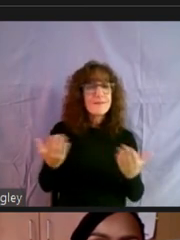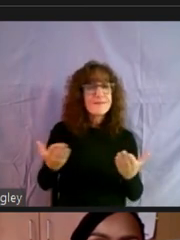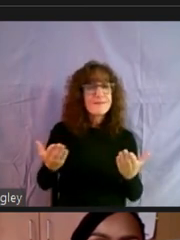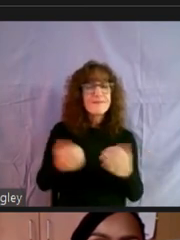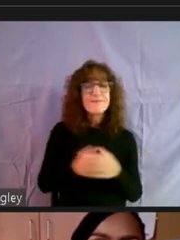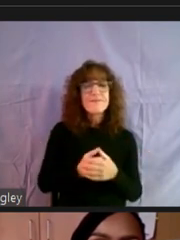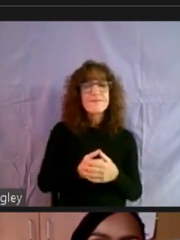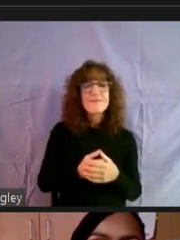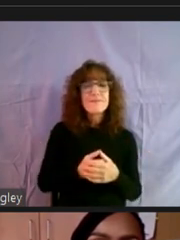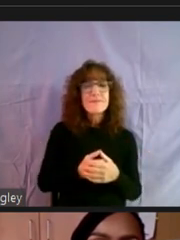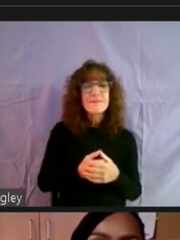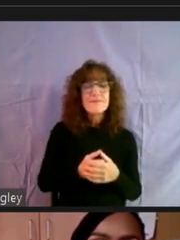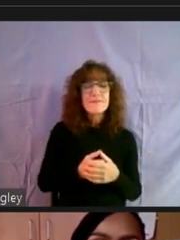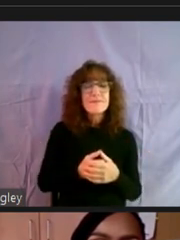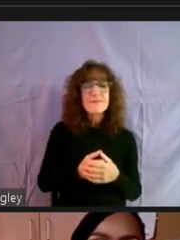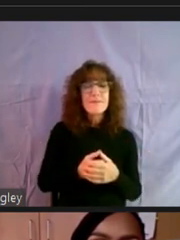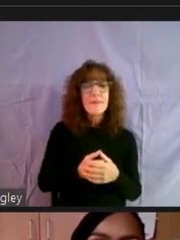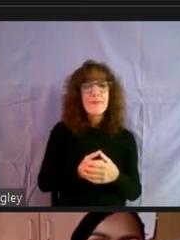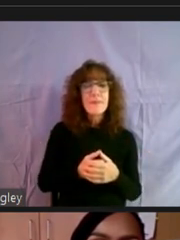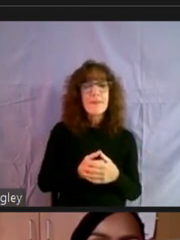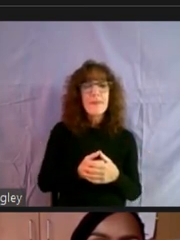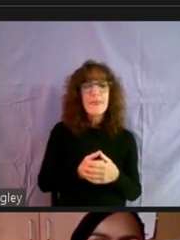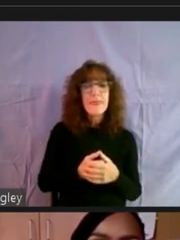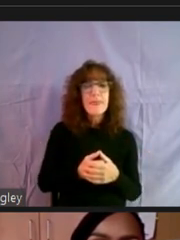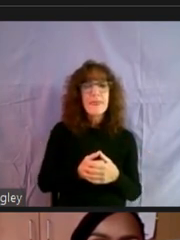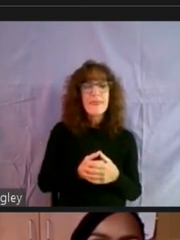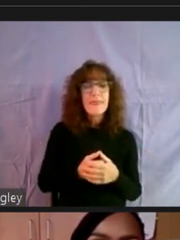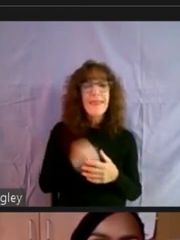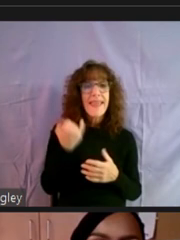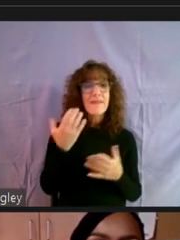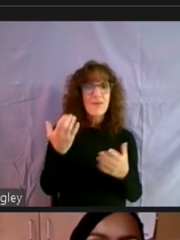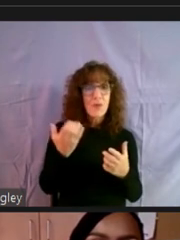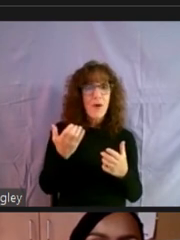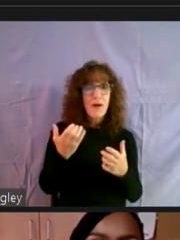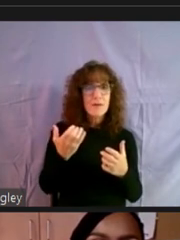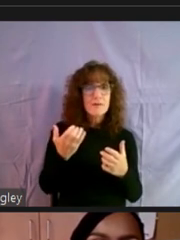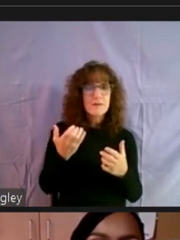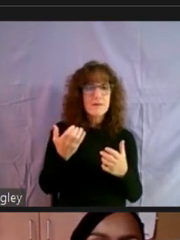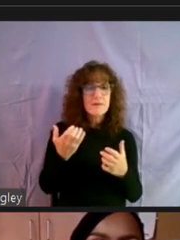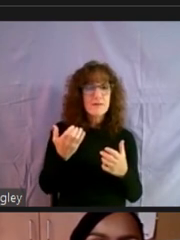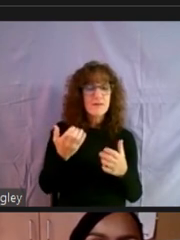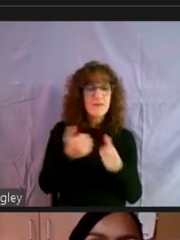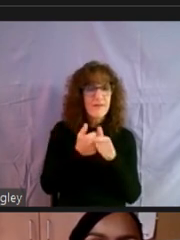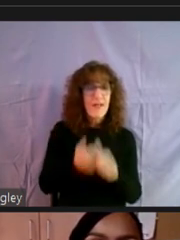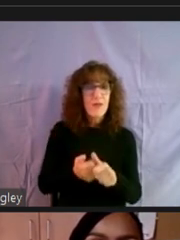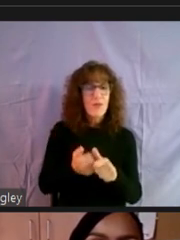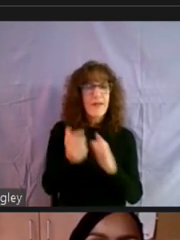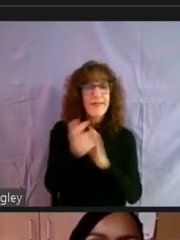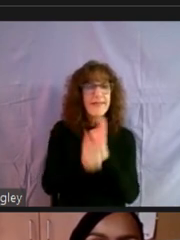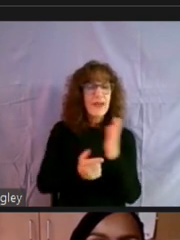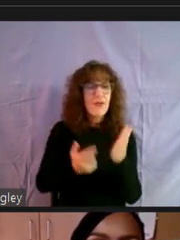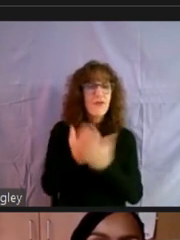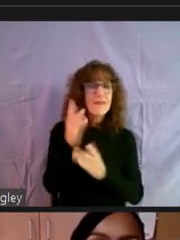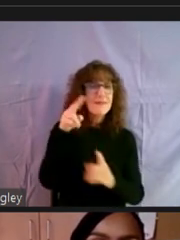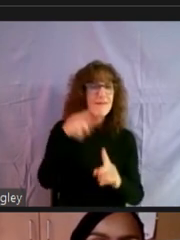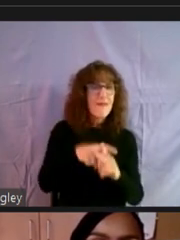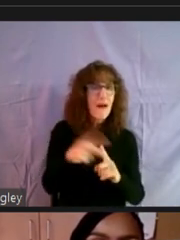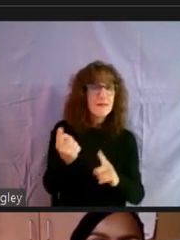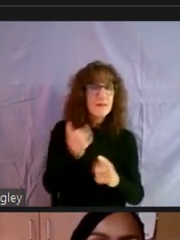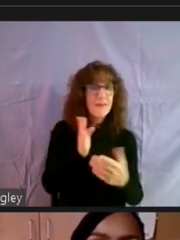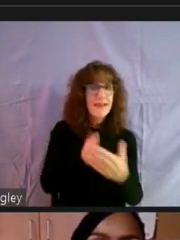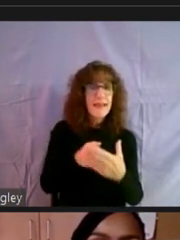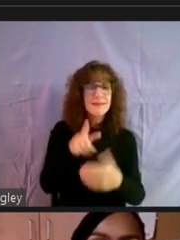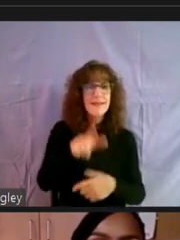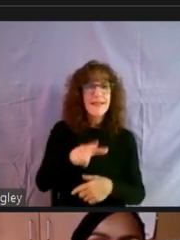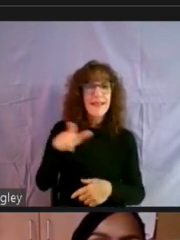even if you wanted to pursue your legal rights, um, and, and file something as the landlord, the